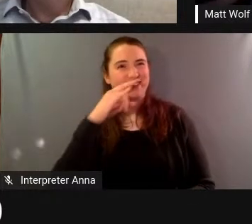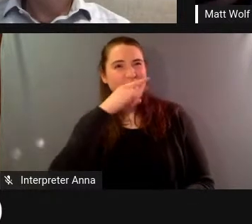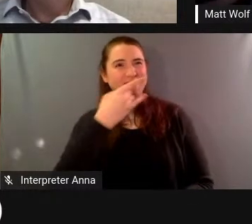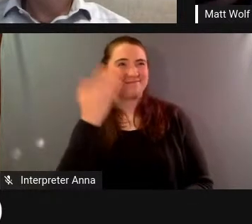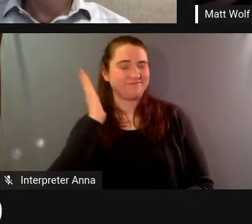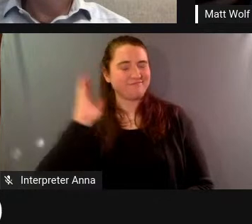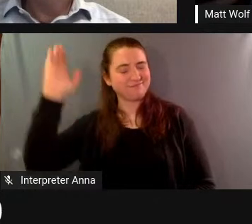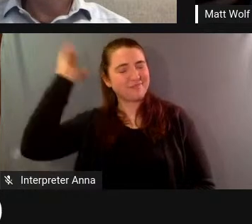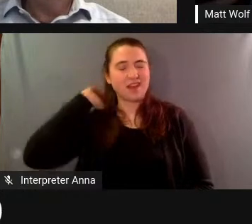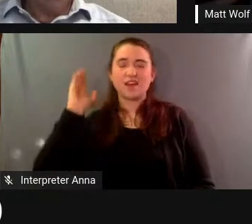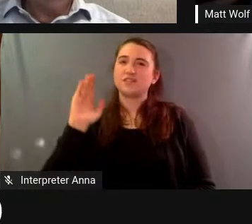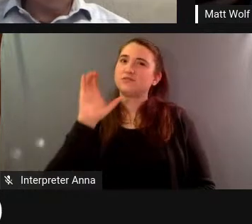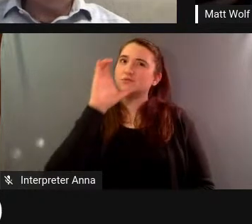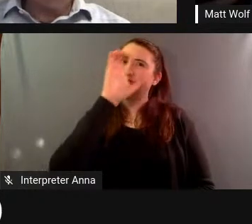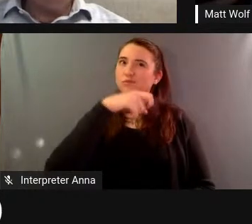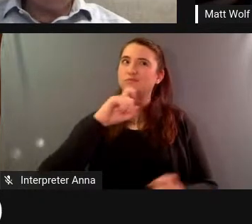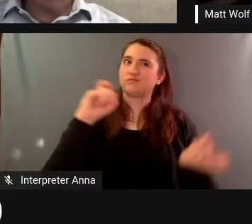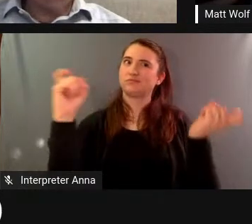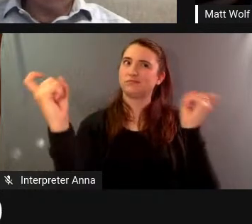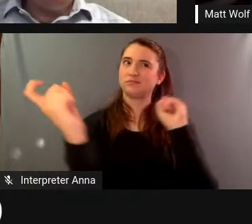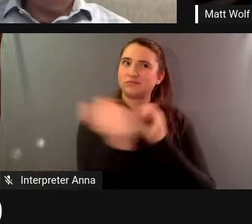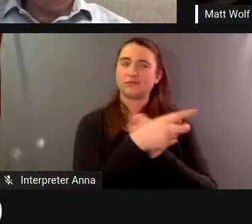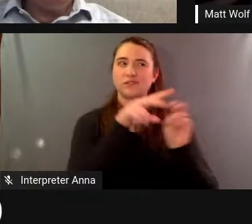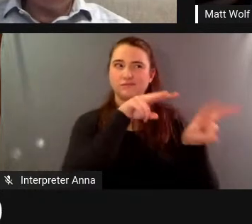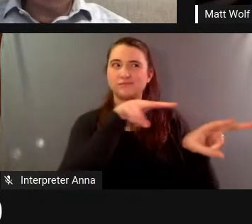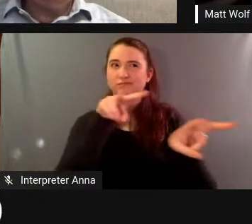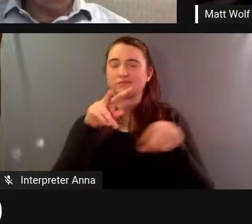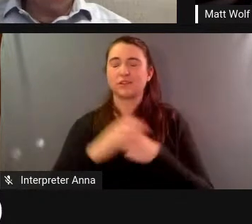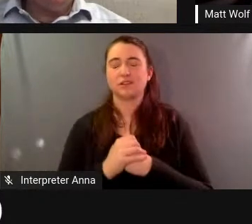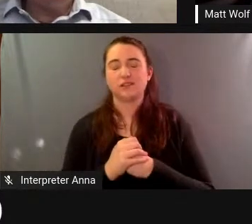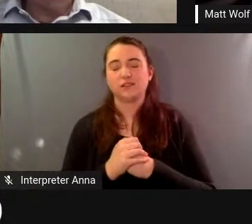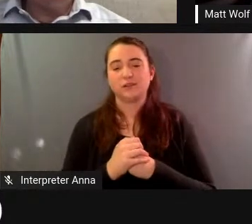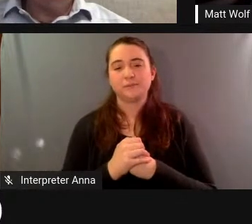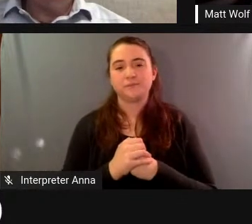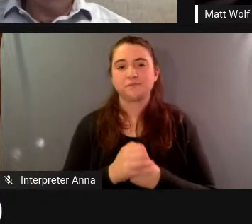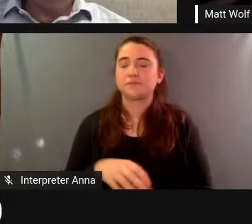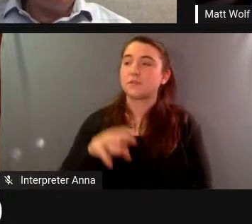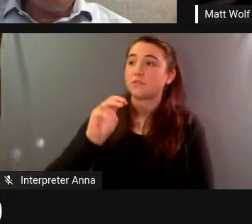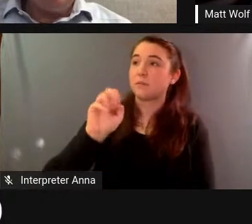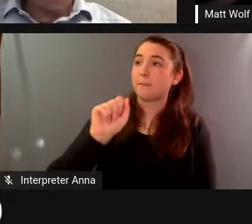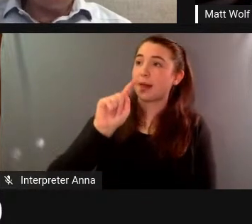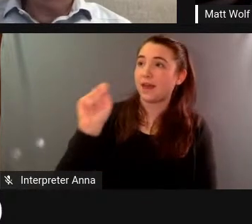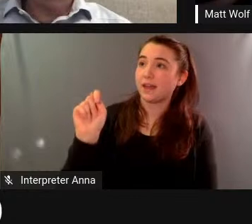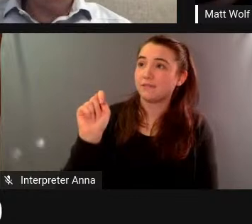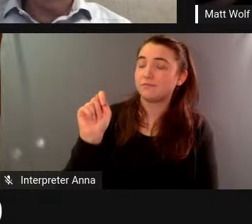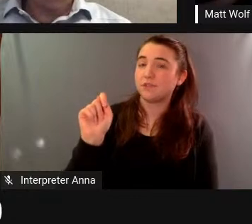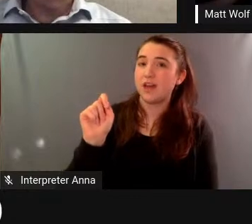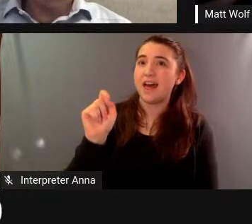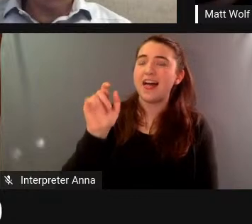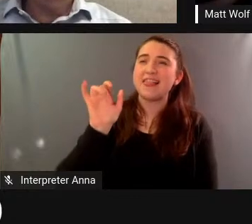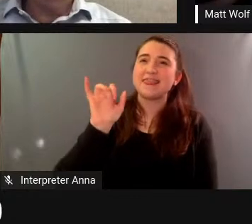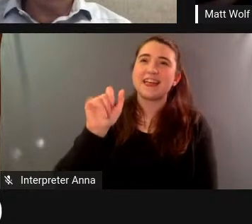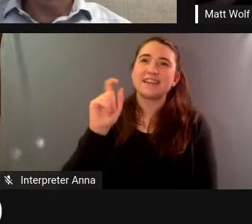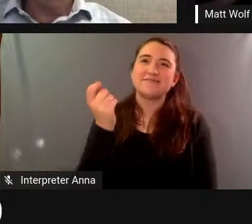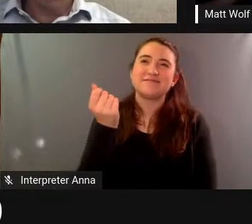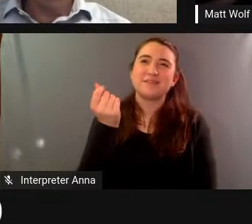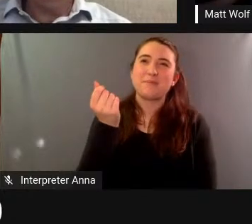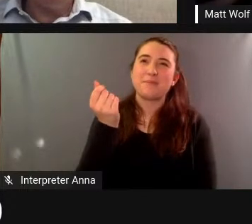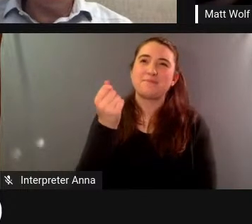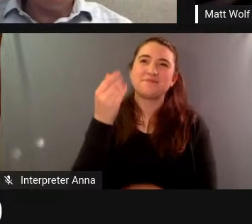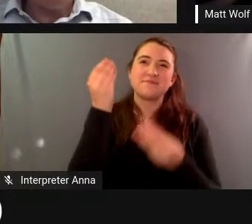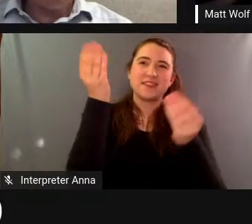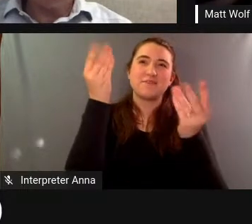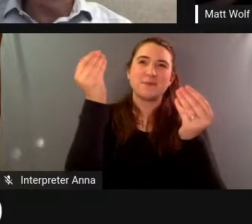from afar uh matt what did you think when that sort of detail came out in your research